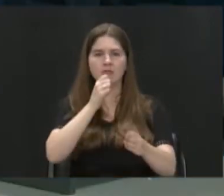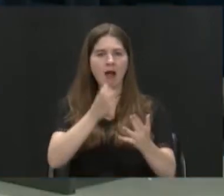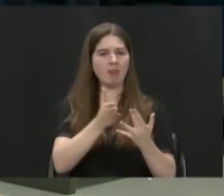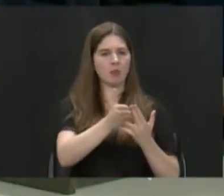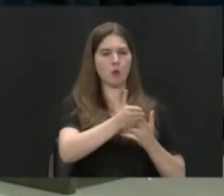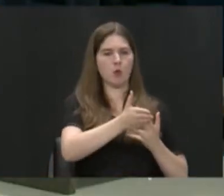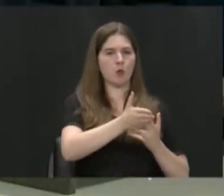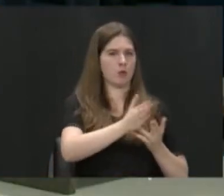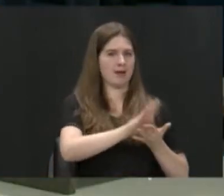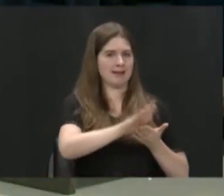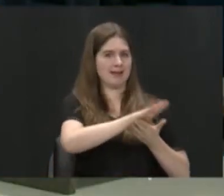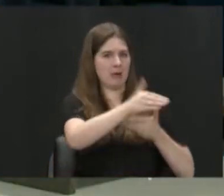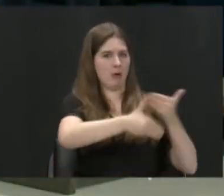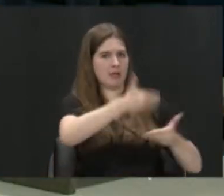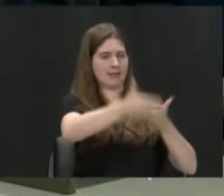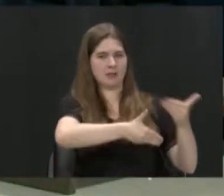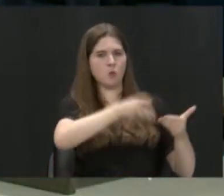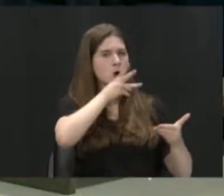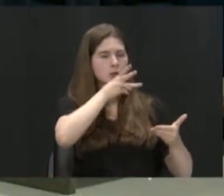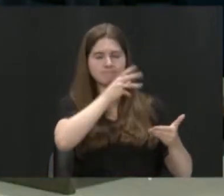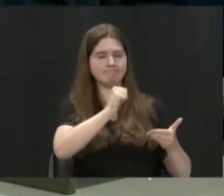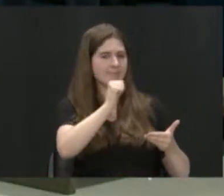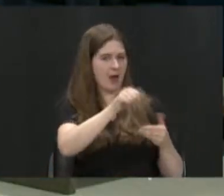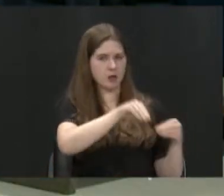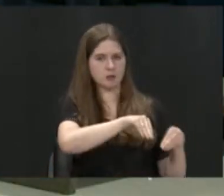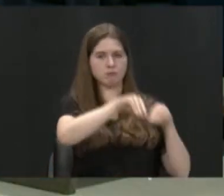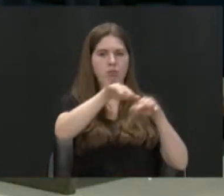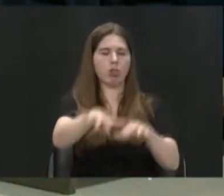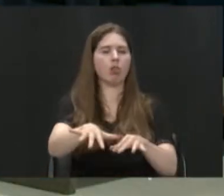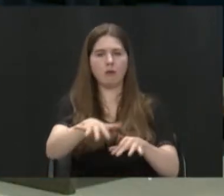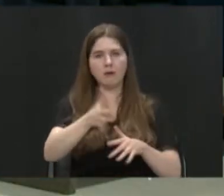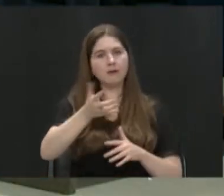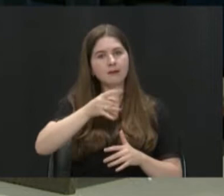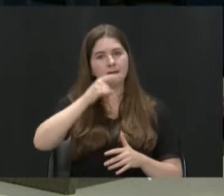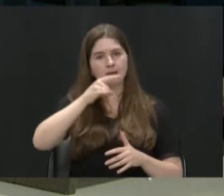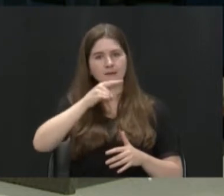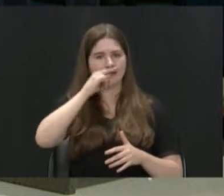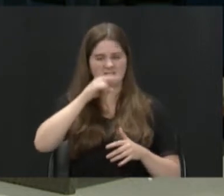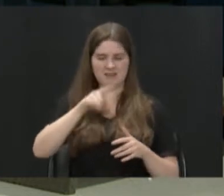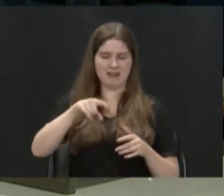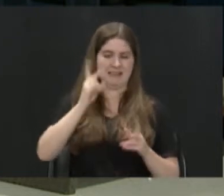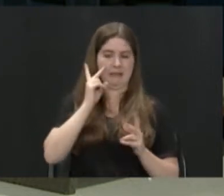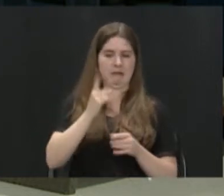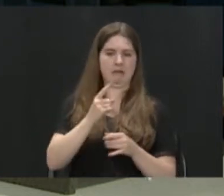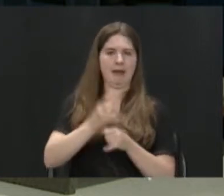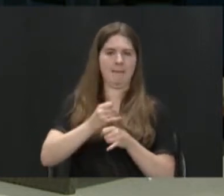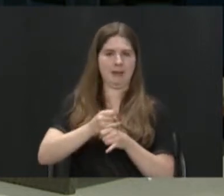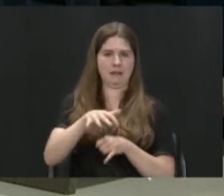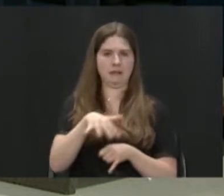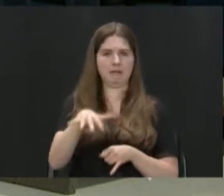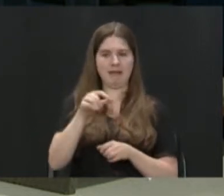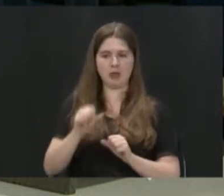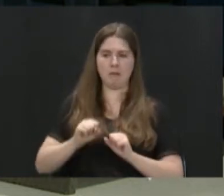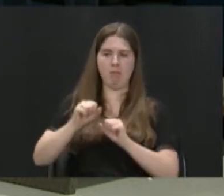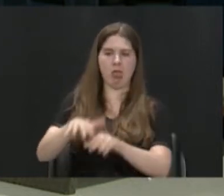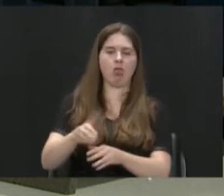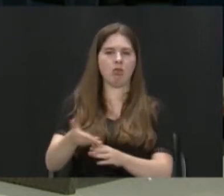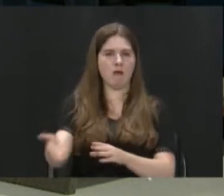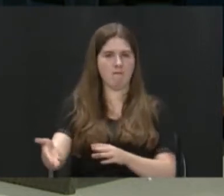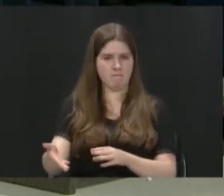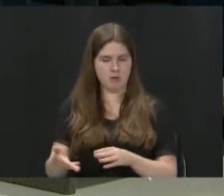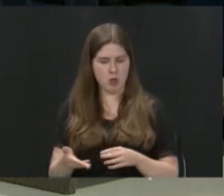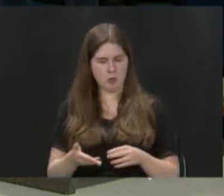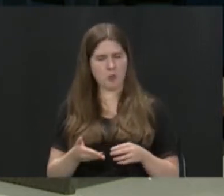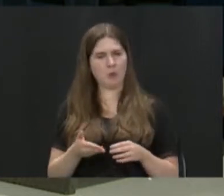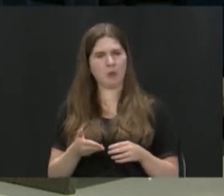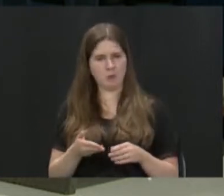some sort of cleaning process. And I see, I always see on campus kids just like dump things down there. And so, but those are probably the